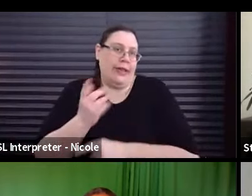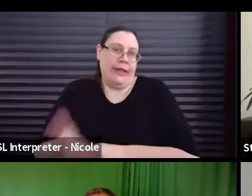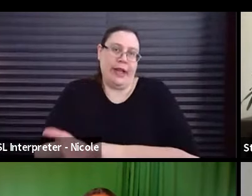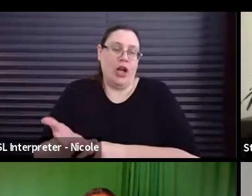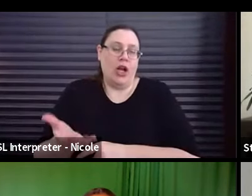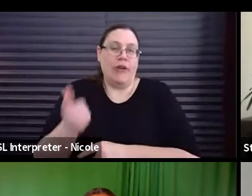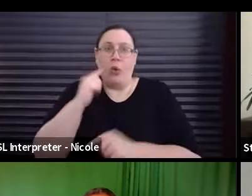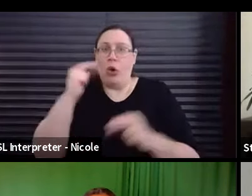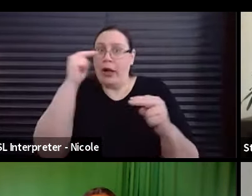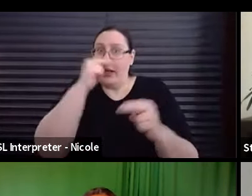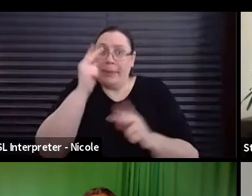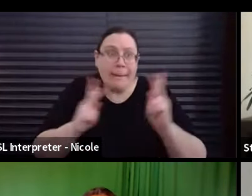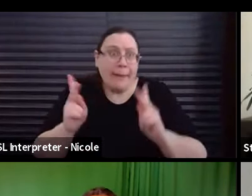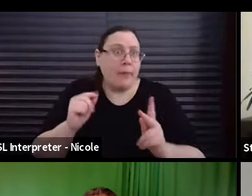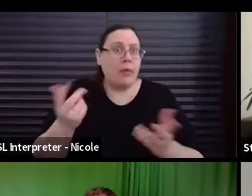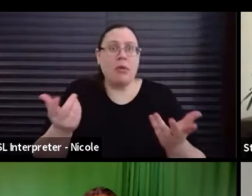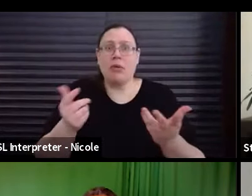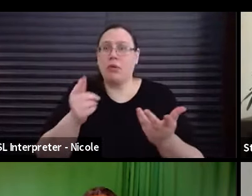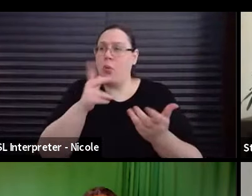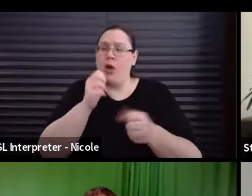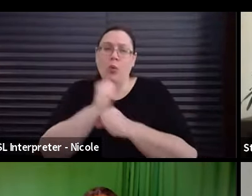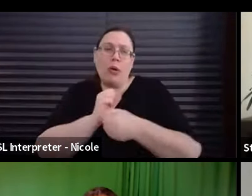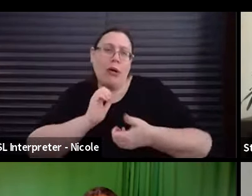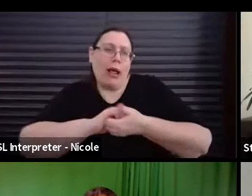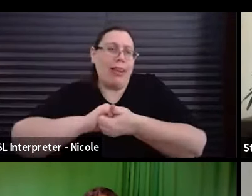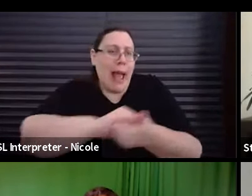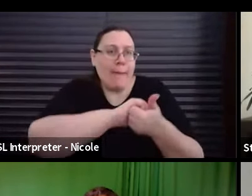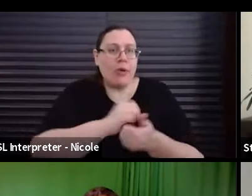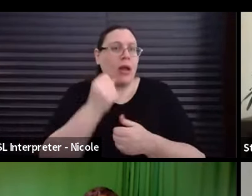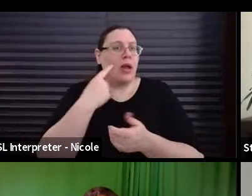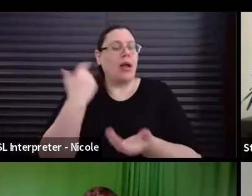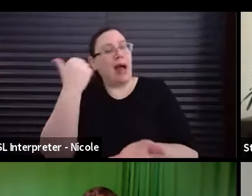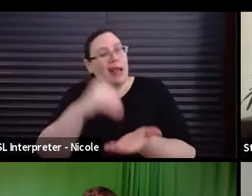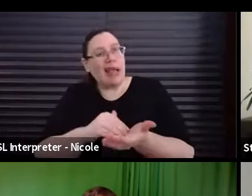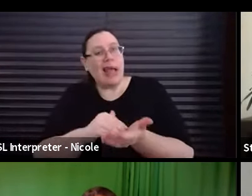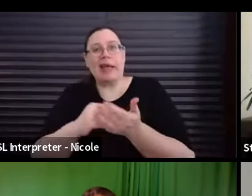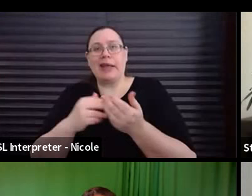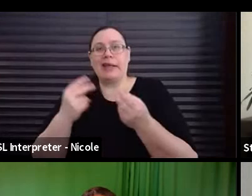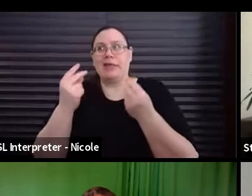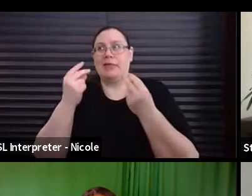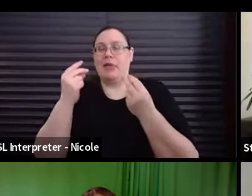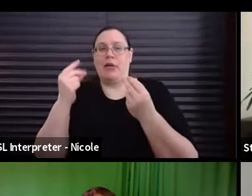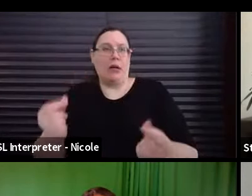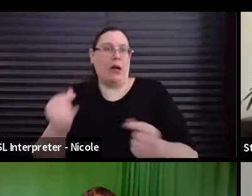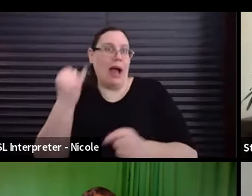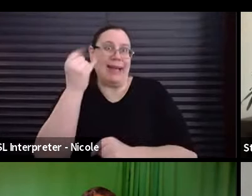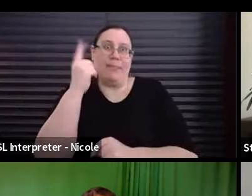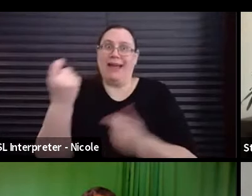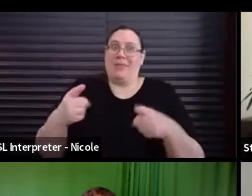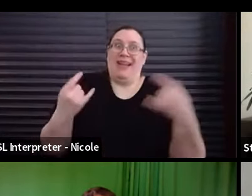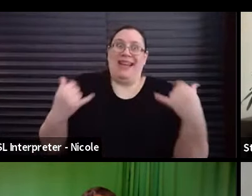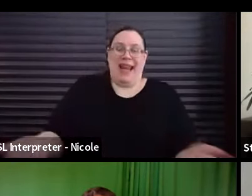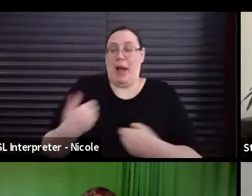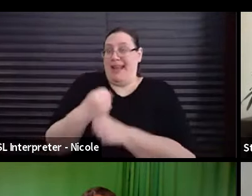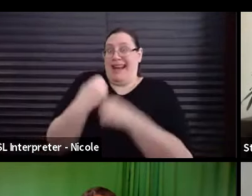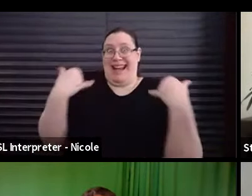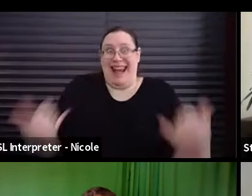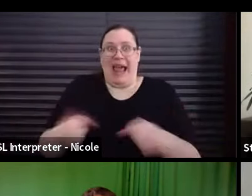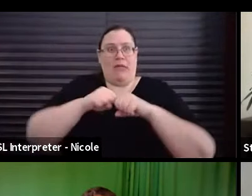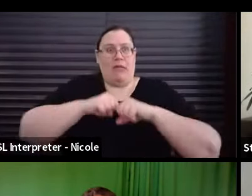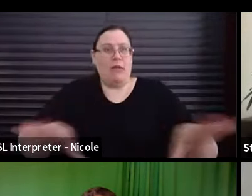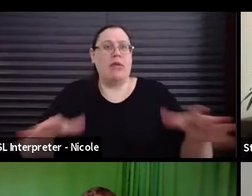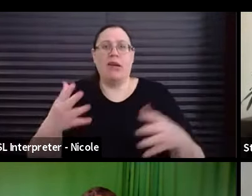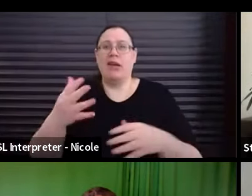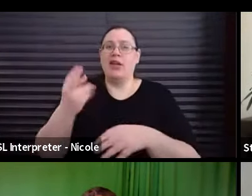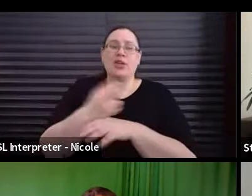comedians who, you know, want to collaborate, but it's again, it's sort of a quick idea that you want to turn over quickly. You know, you're filming on your iPhone,